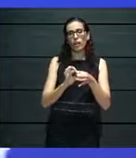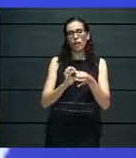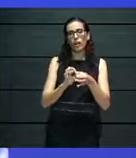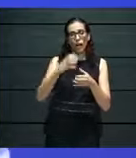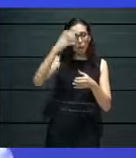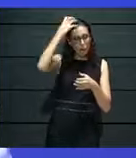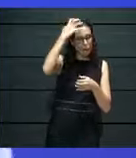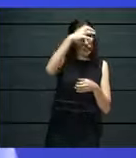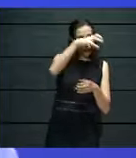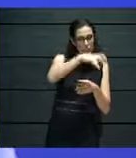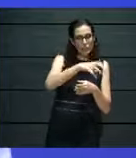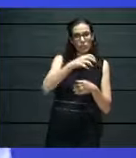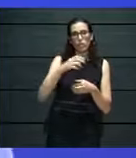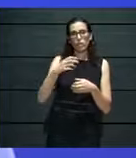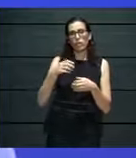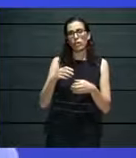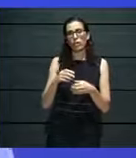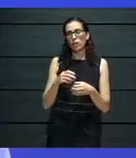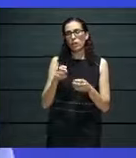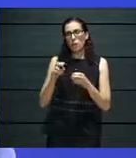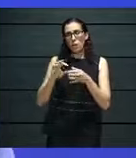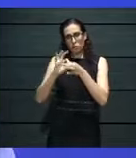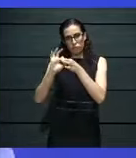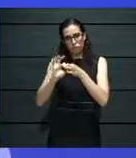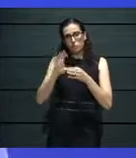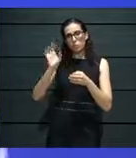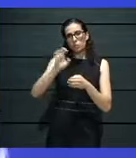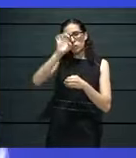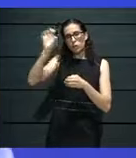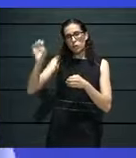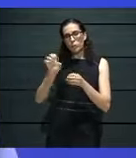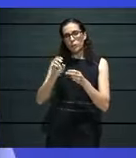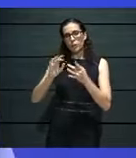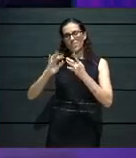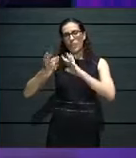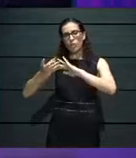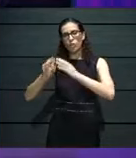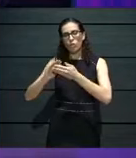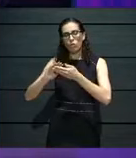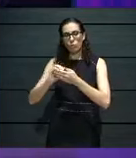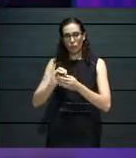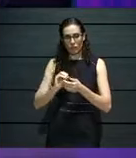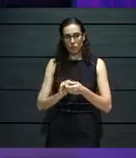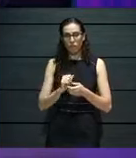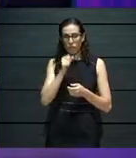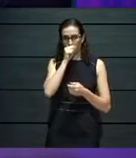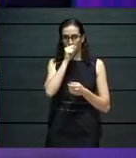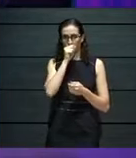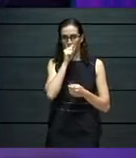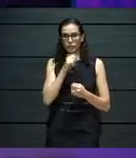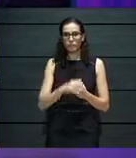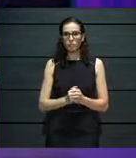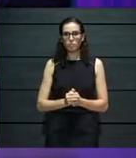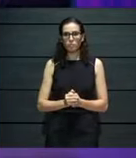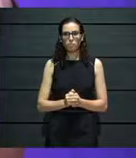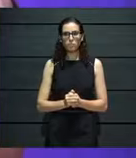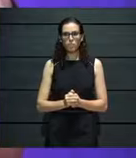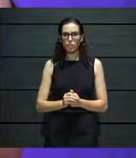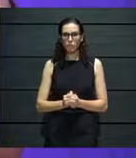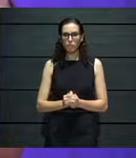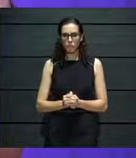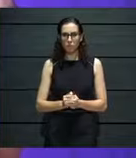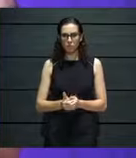regions, PCOs, especially with our European networks, that's what we hope to achieve and build on. Excellent. Thanks, Mark. I would like to